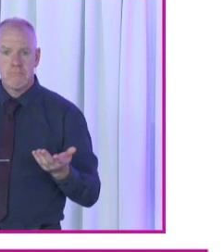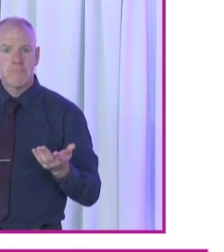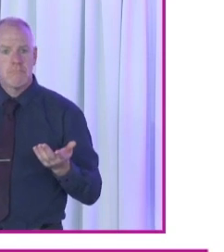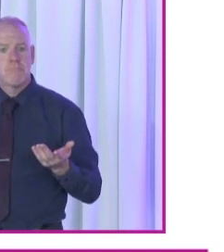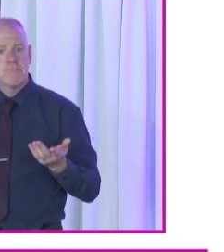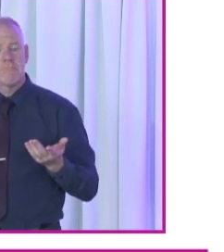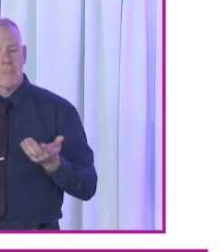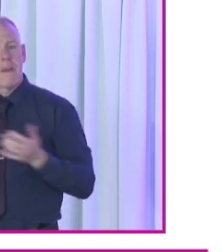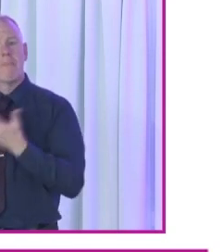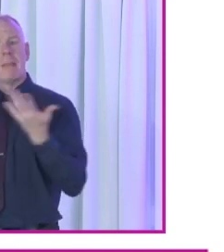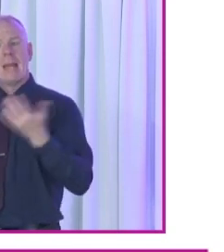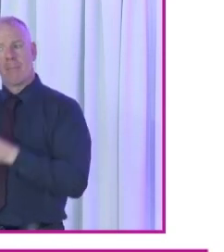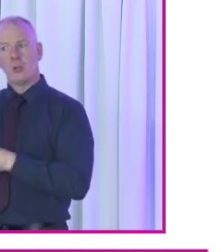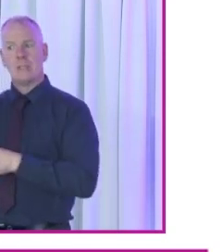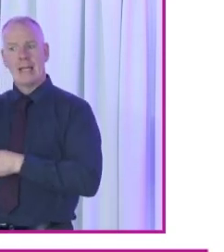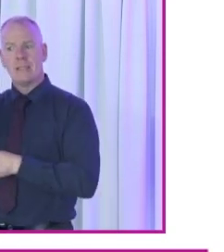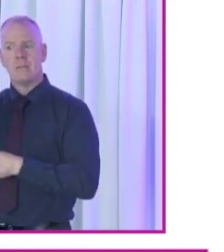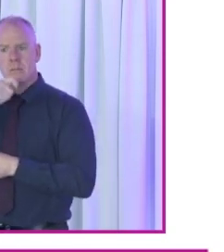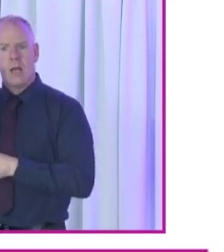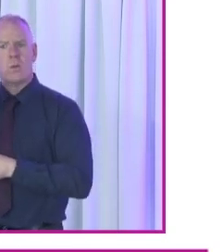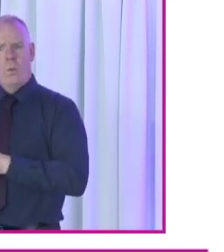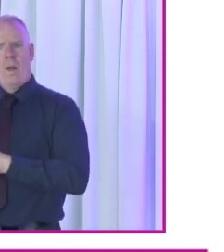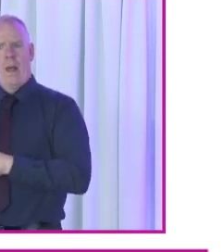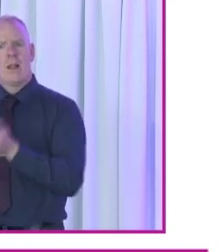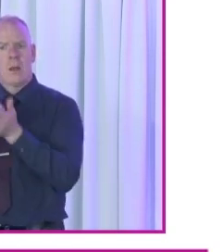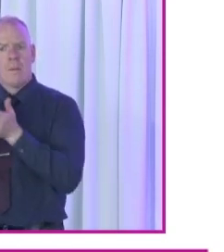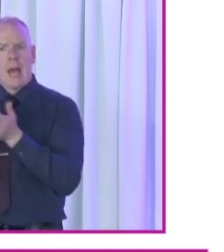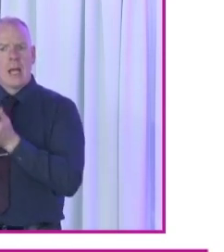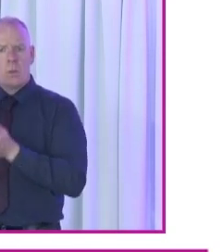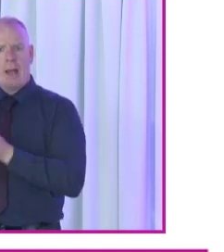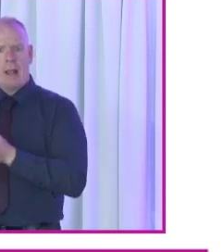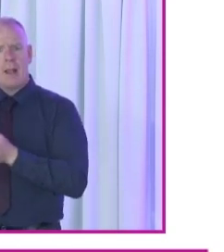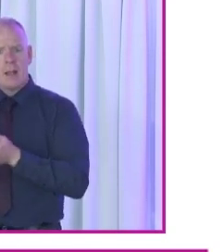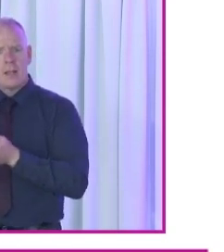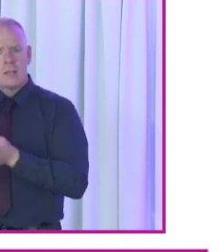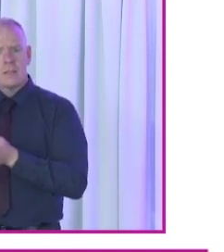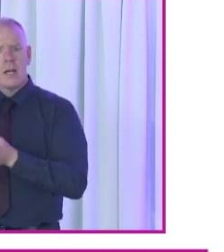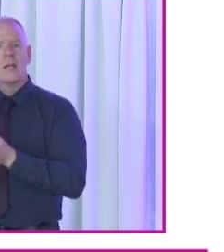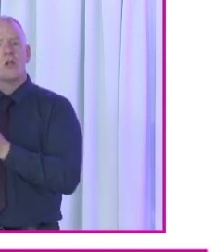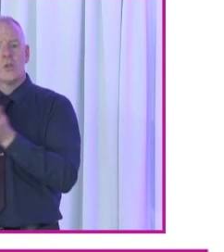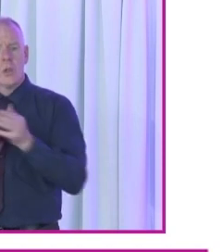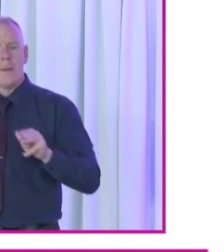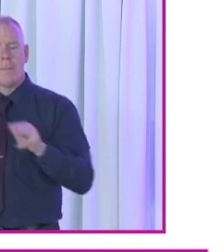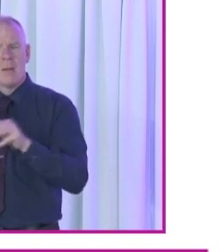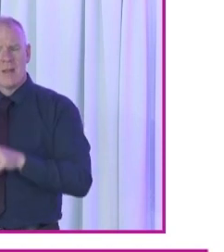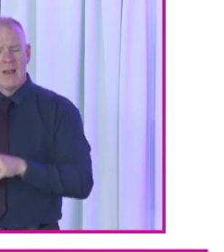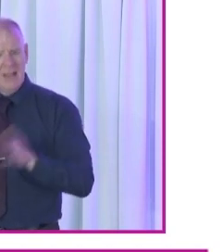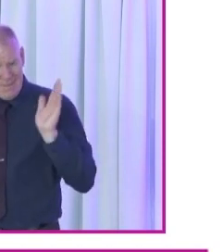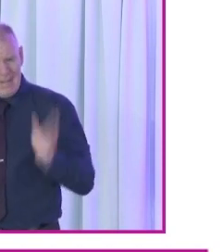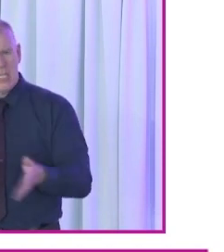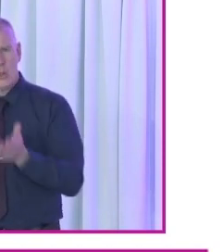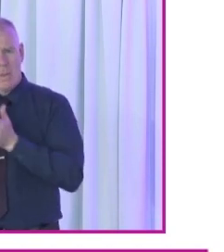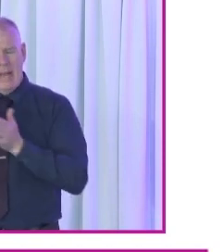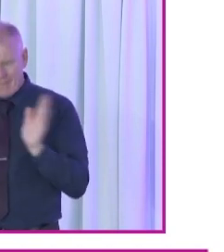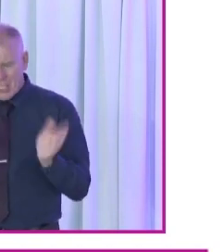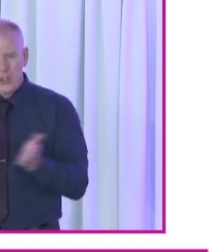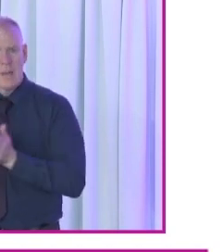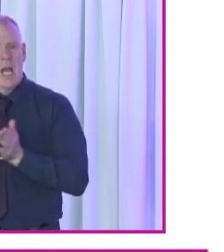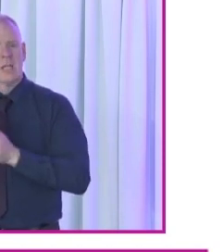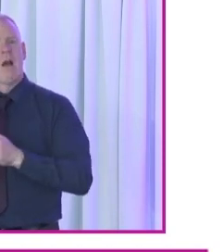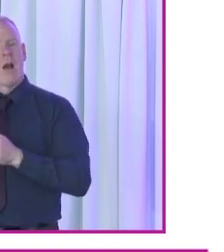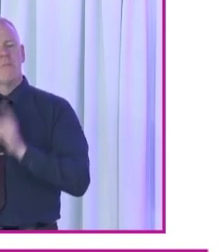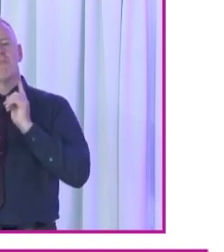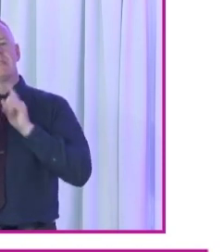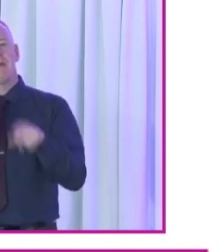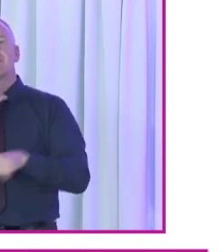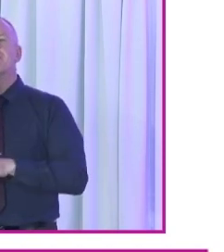a large percentage actually, who said they would make a complaint. And there were people who actually said they had made the complaint, and they had